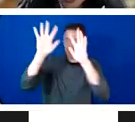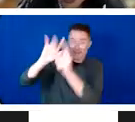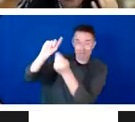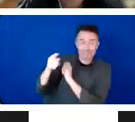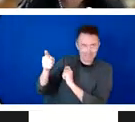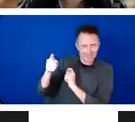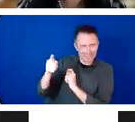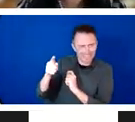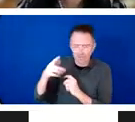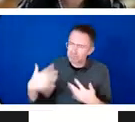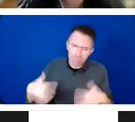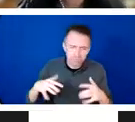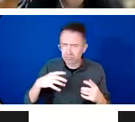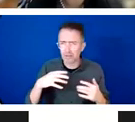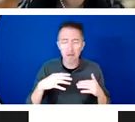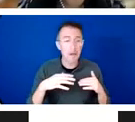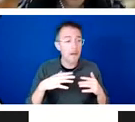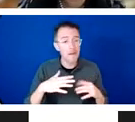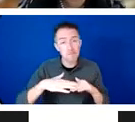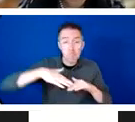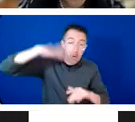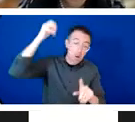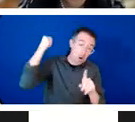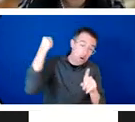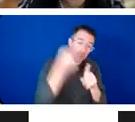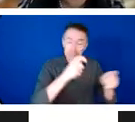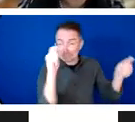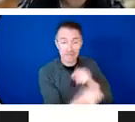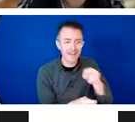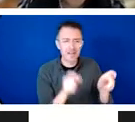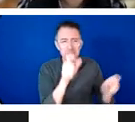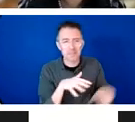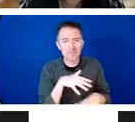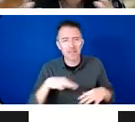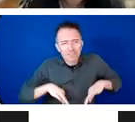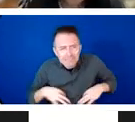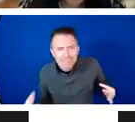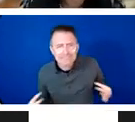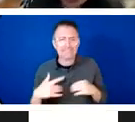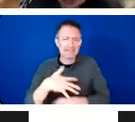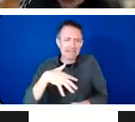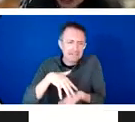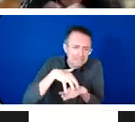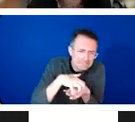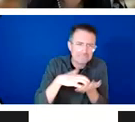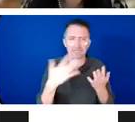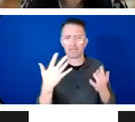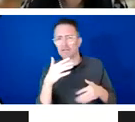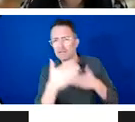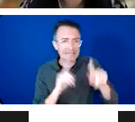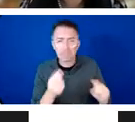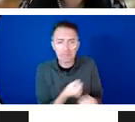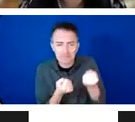needed and the commitment that's needed to emergency preparedness early warning and that whole rubric